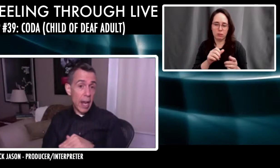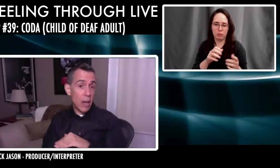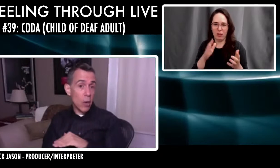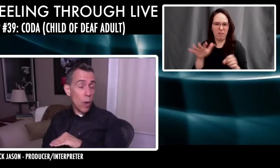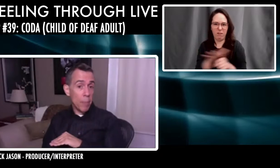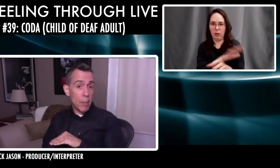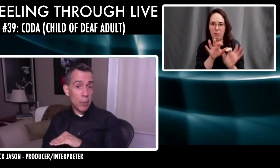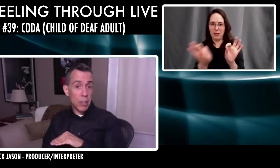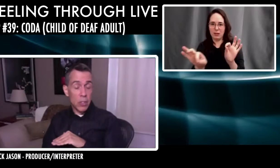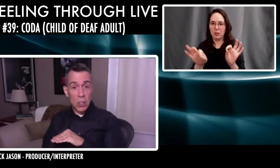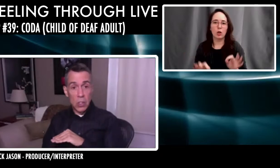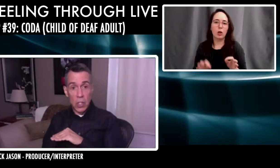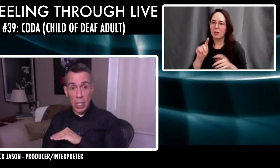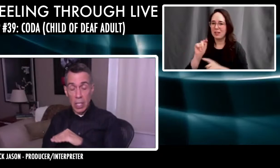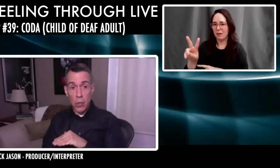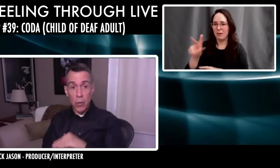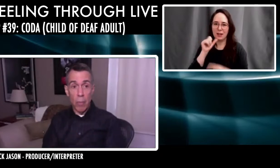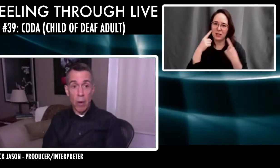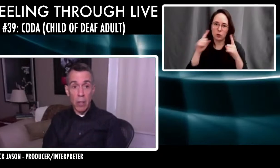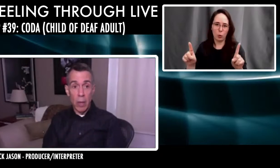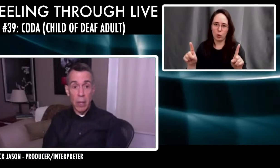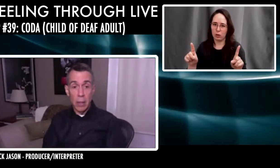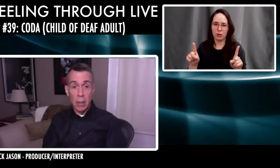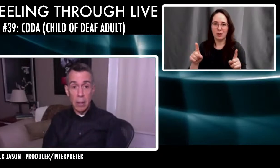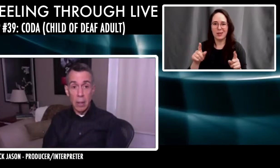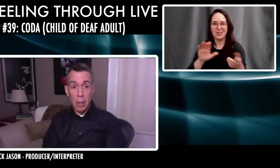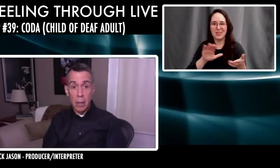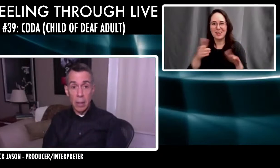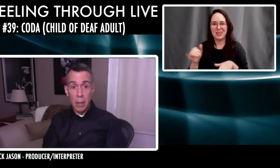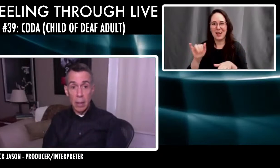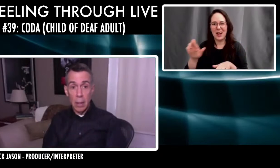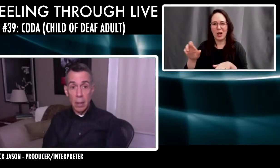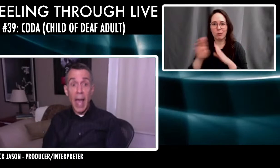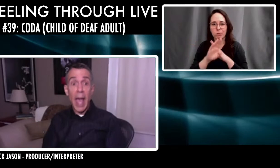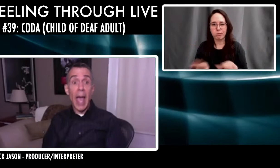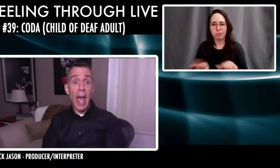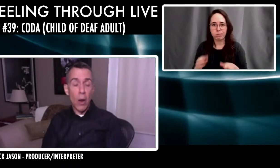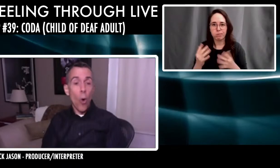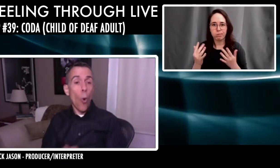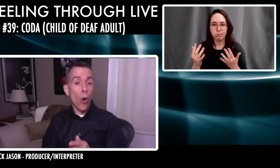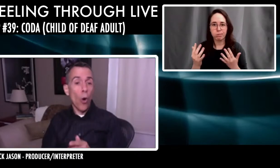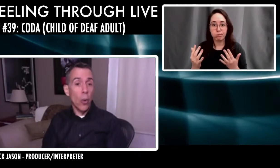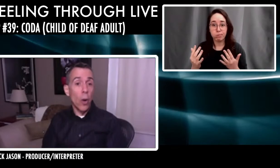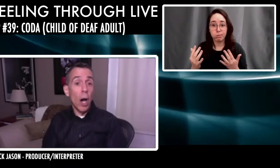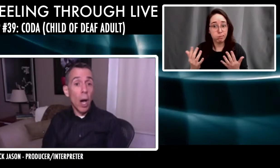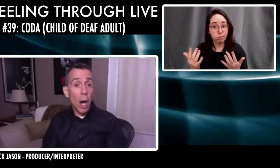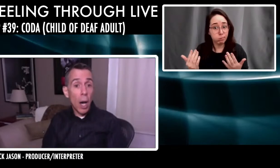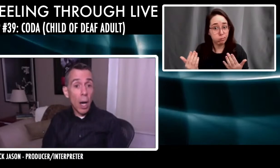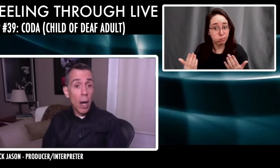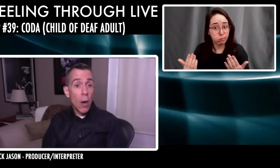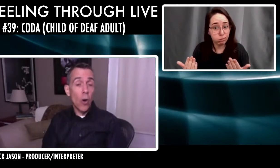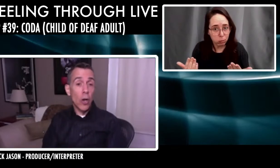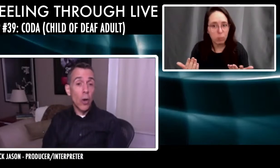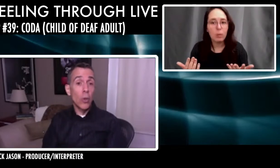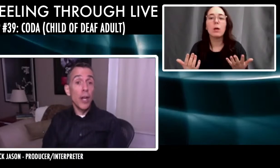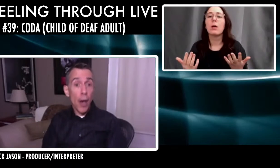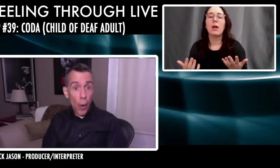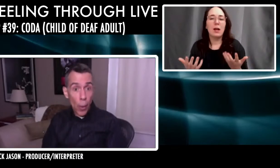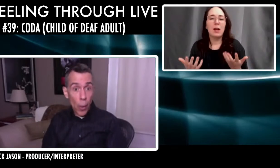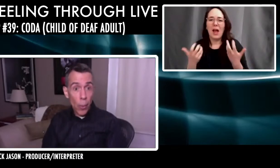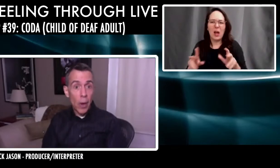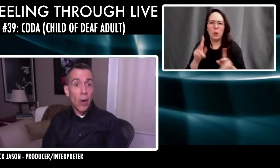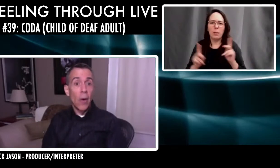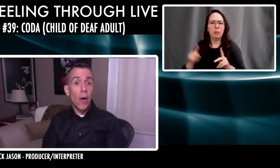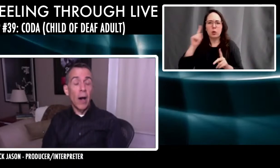And I don't want people to hear Marley going and, or go, uh, or go, you